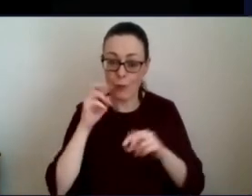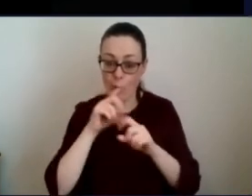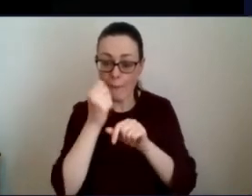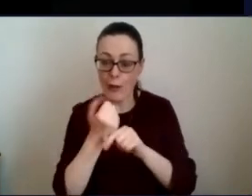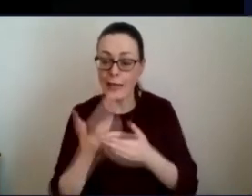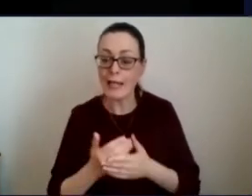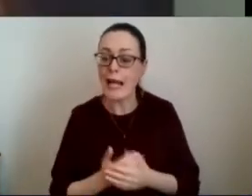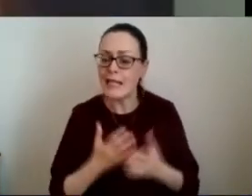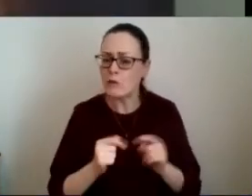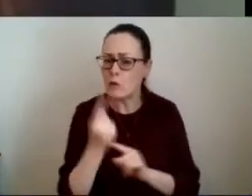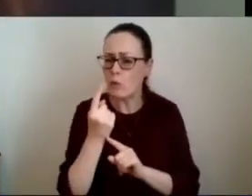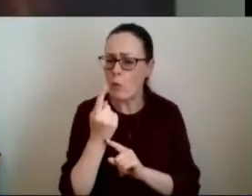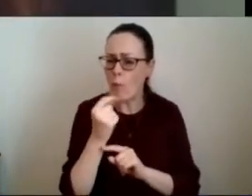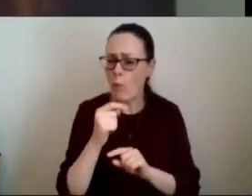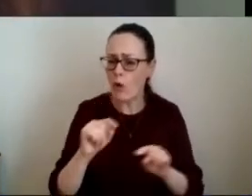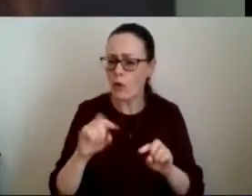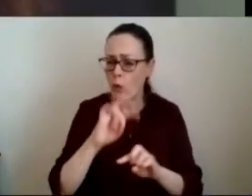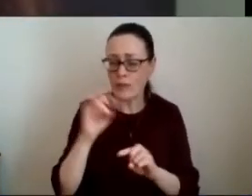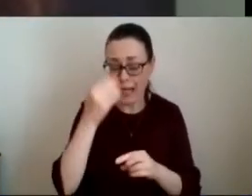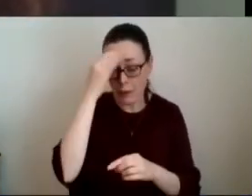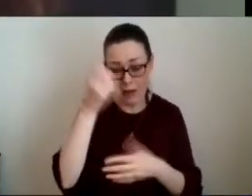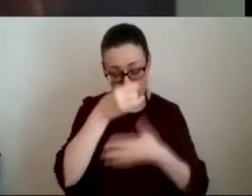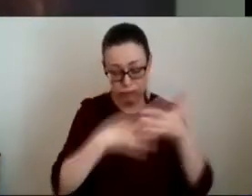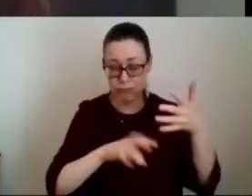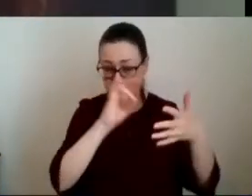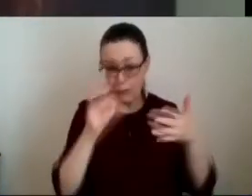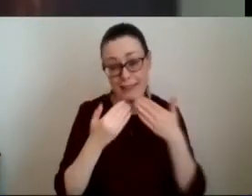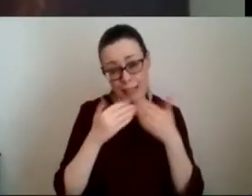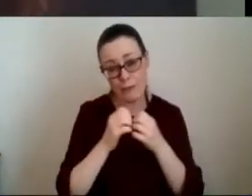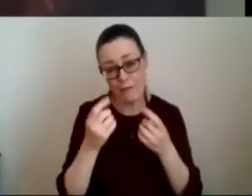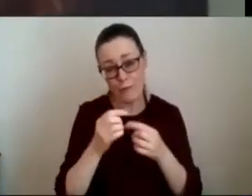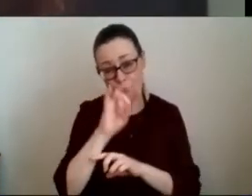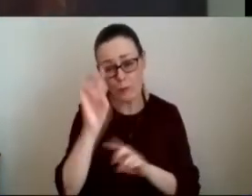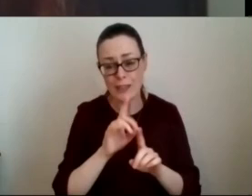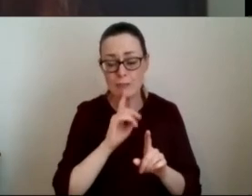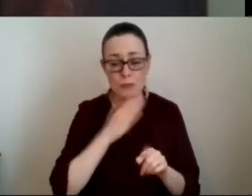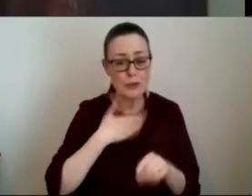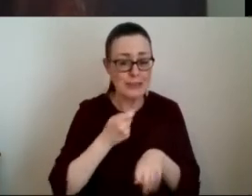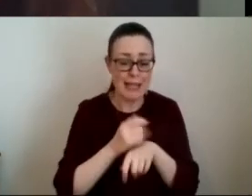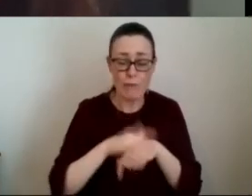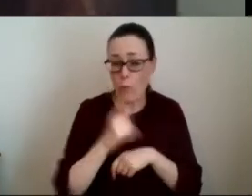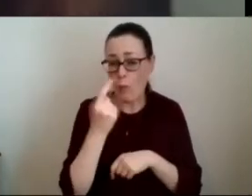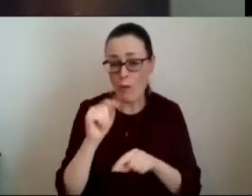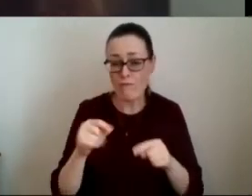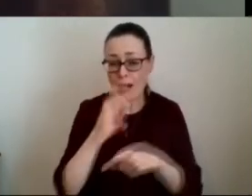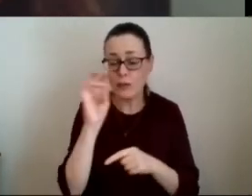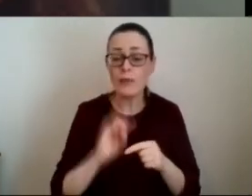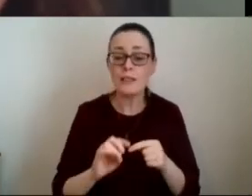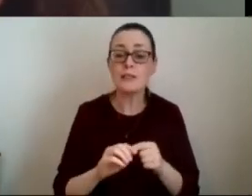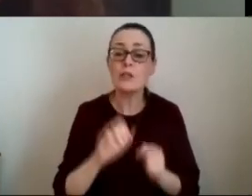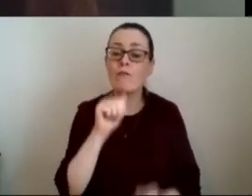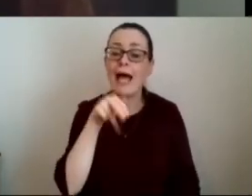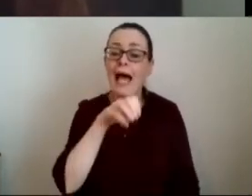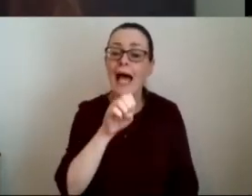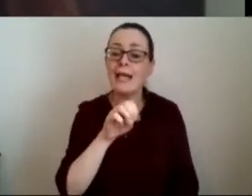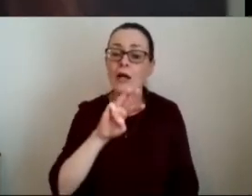now for one final question i know there's a lot of them coming in there so thank you very much everybody but i'm going to go now to anne watt who is the director of pivotal